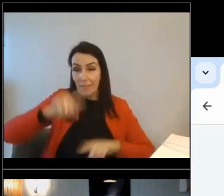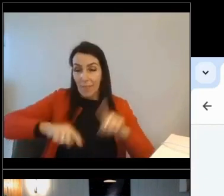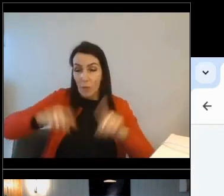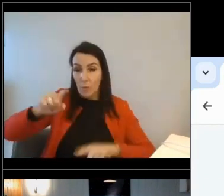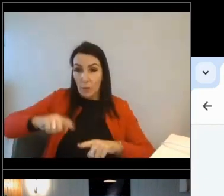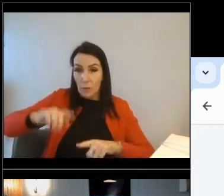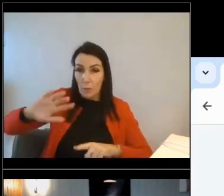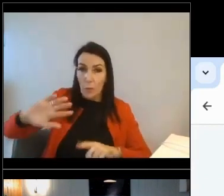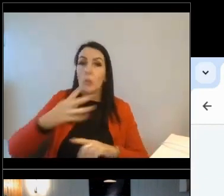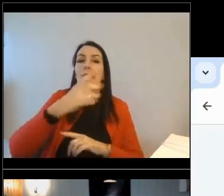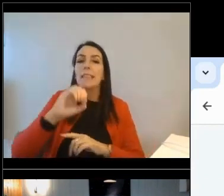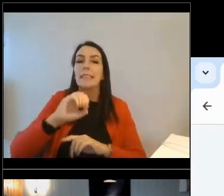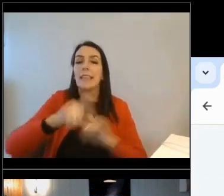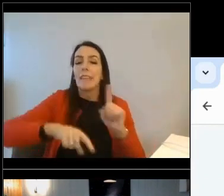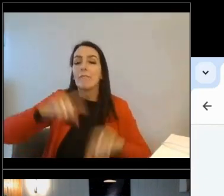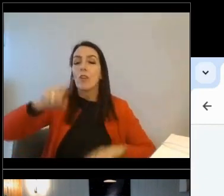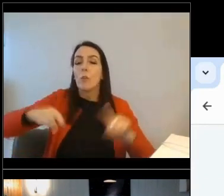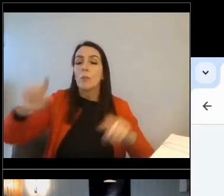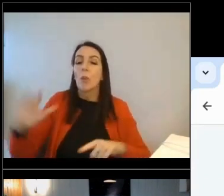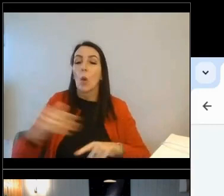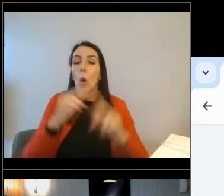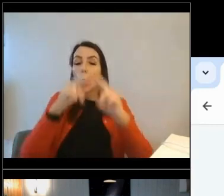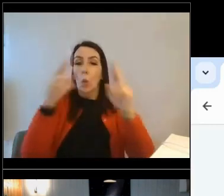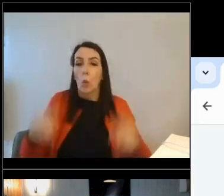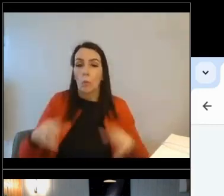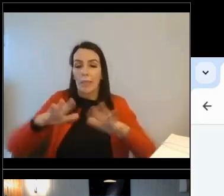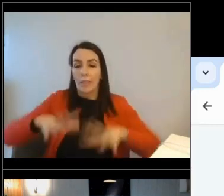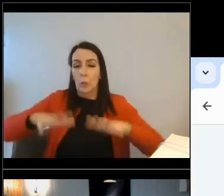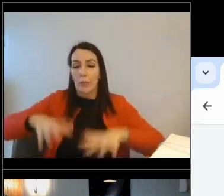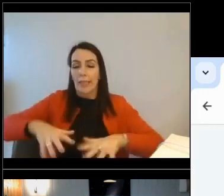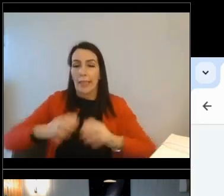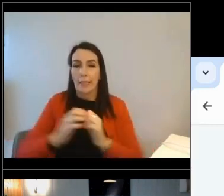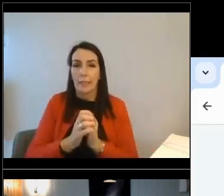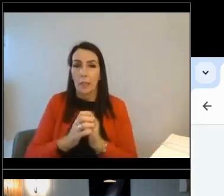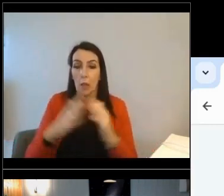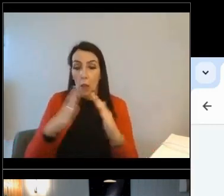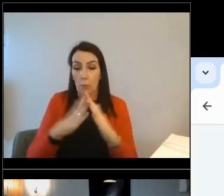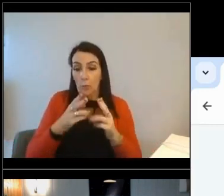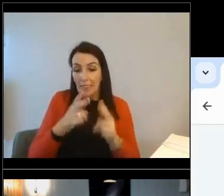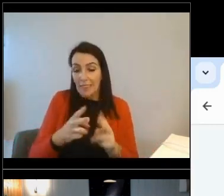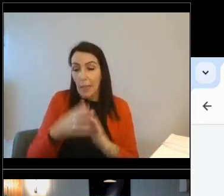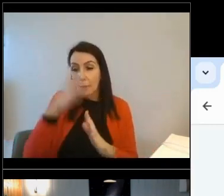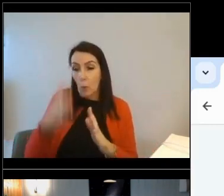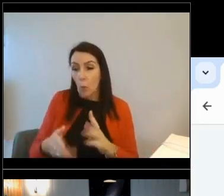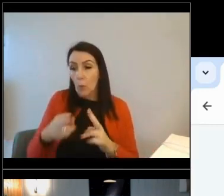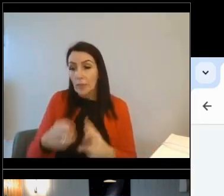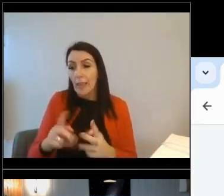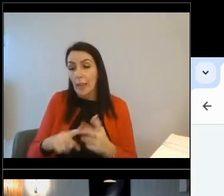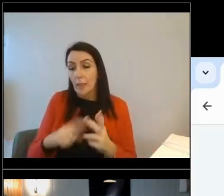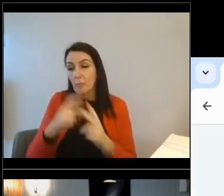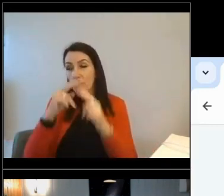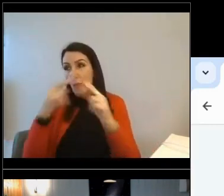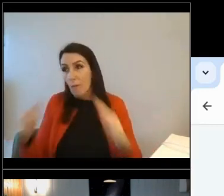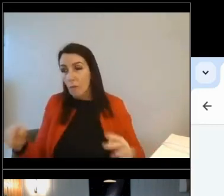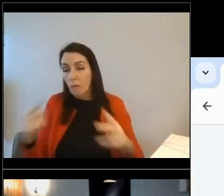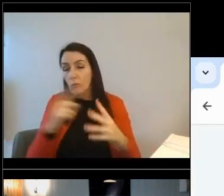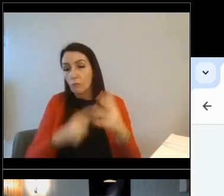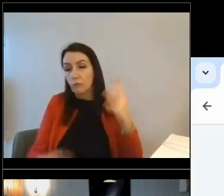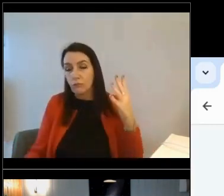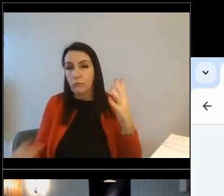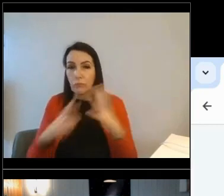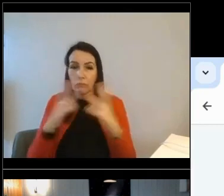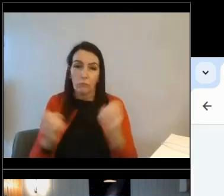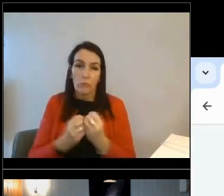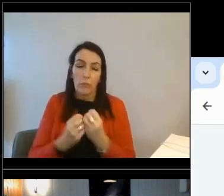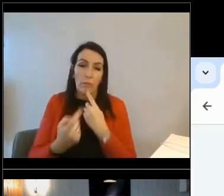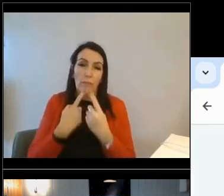in Great Britain. And you can see here things like property type, wall type, roof floor, so on. pulled through all the data that we